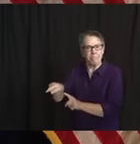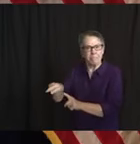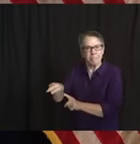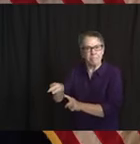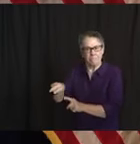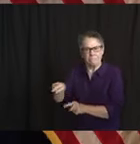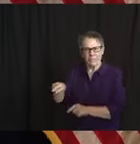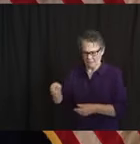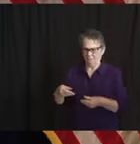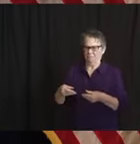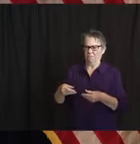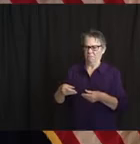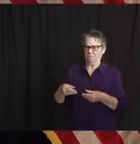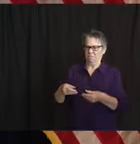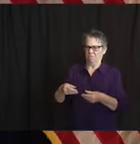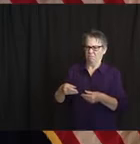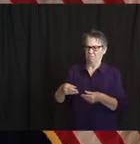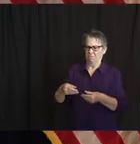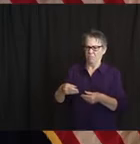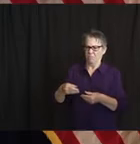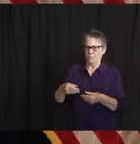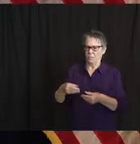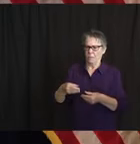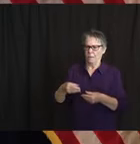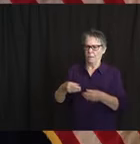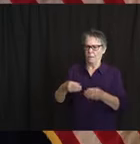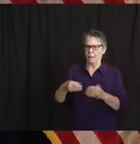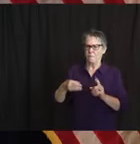Probably 20 minutes. So this is meaningful.